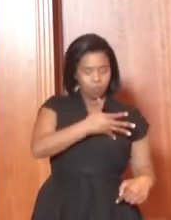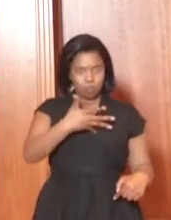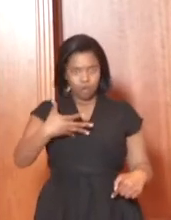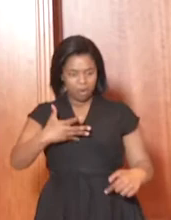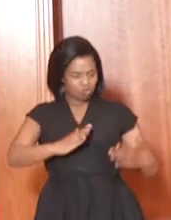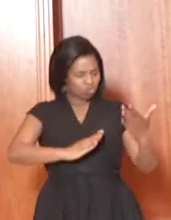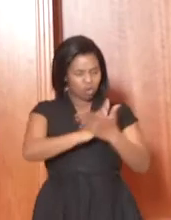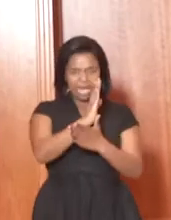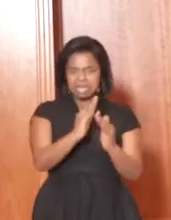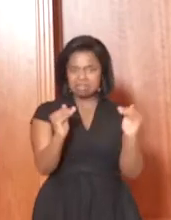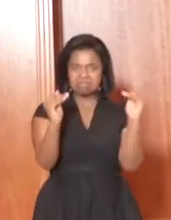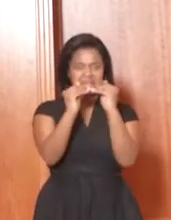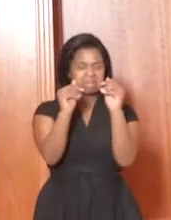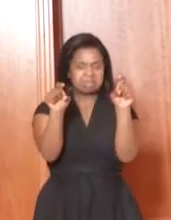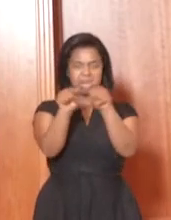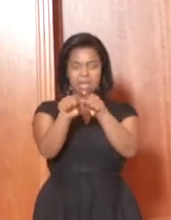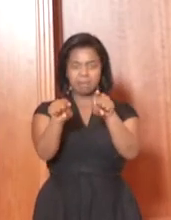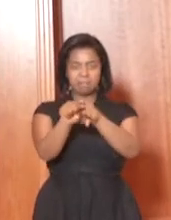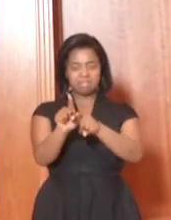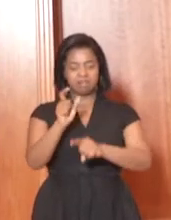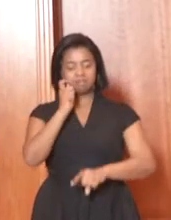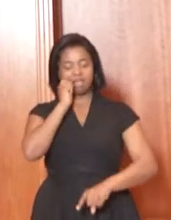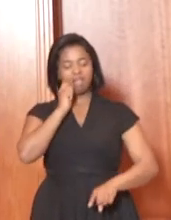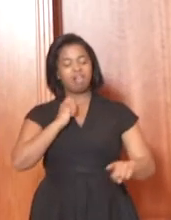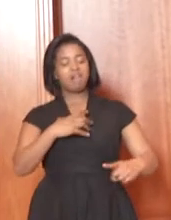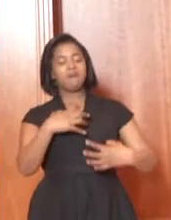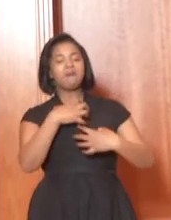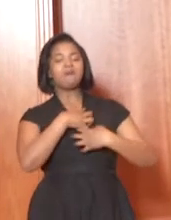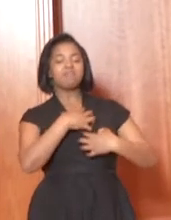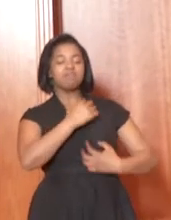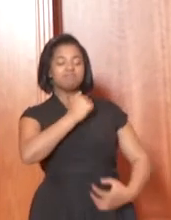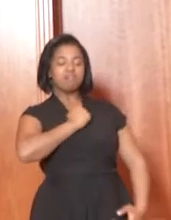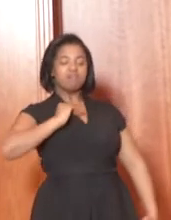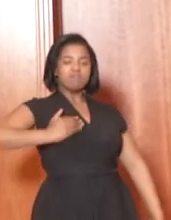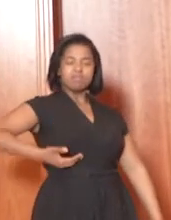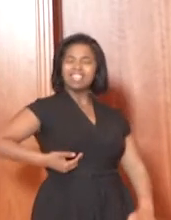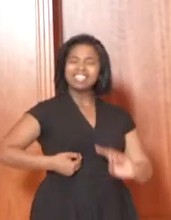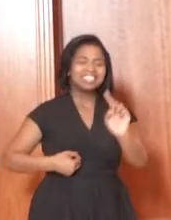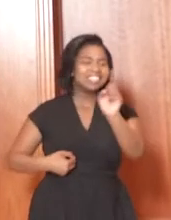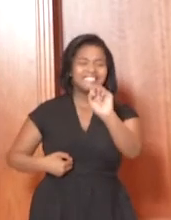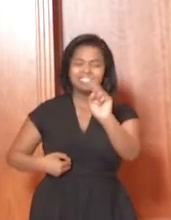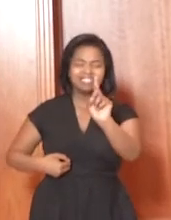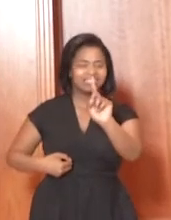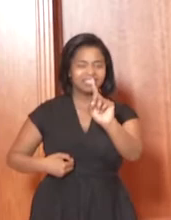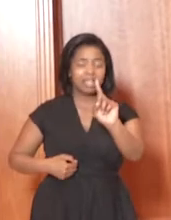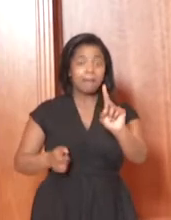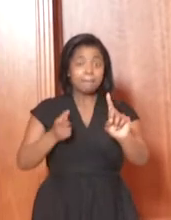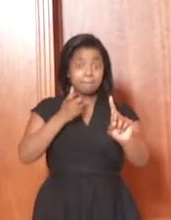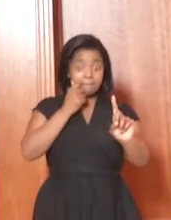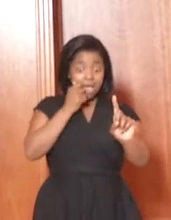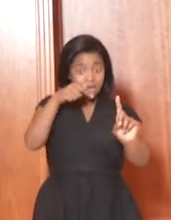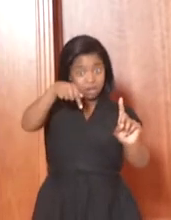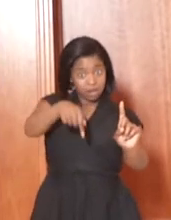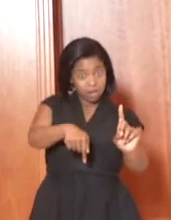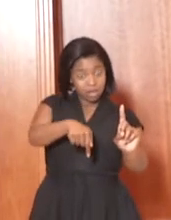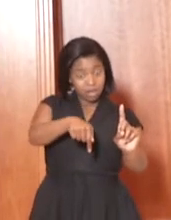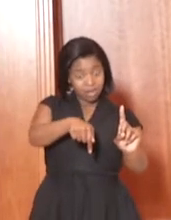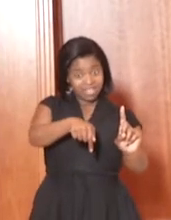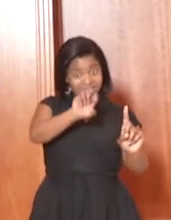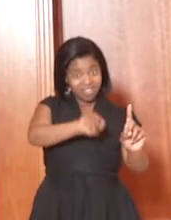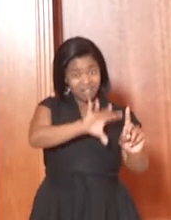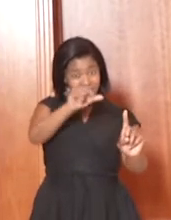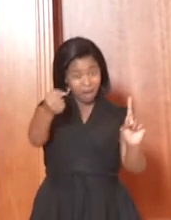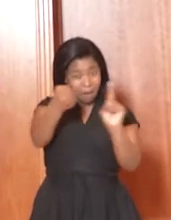do. They do not own the women of our country. And the men of our country should not abuse